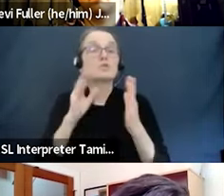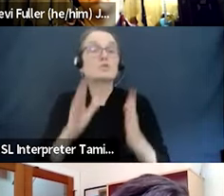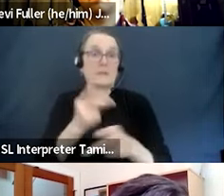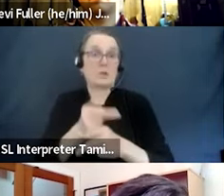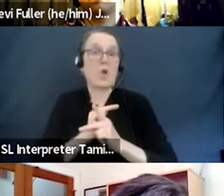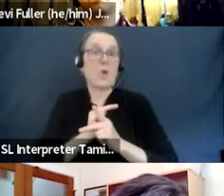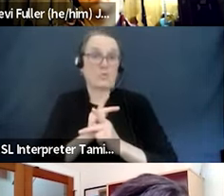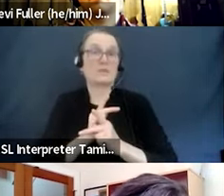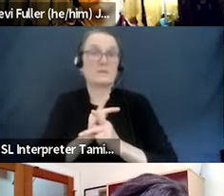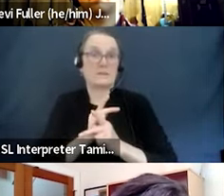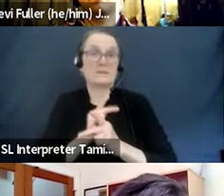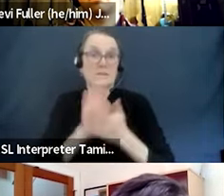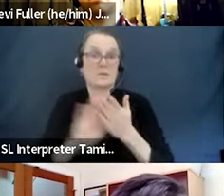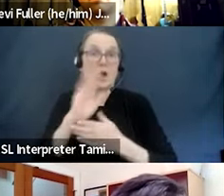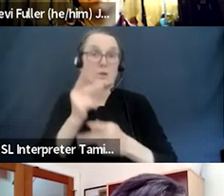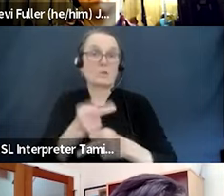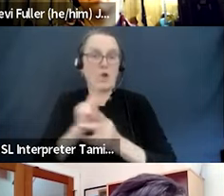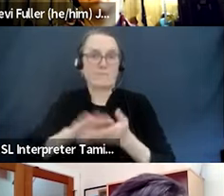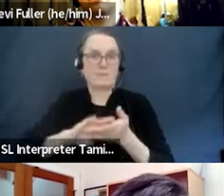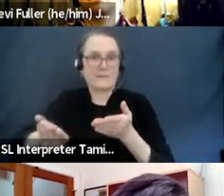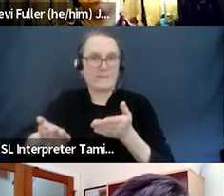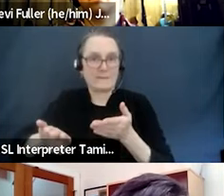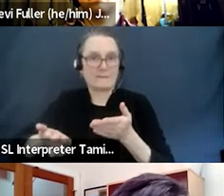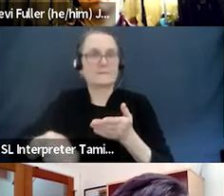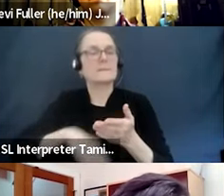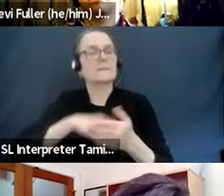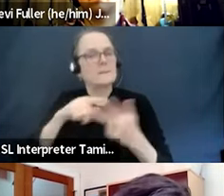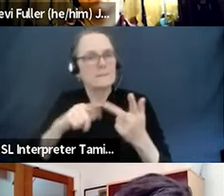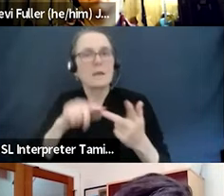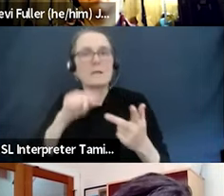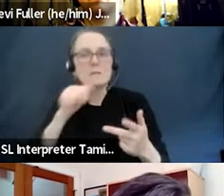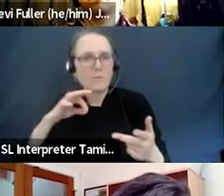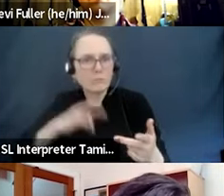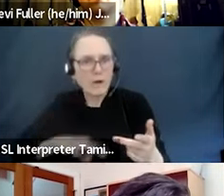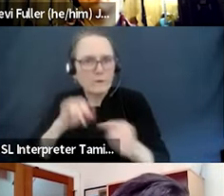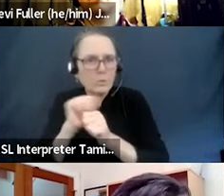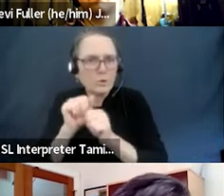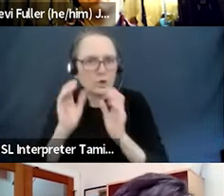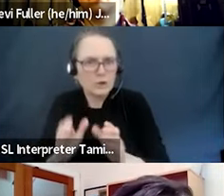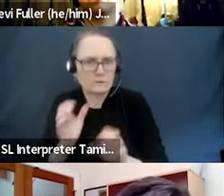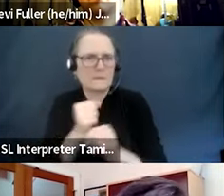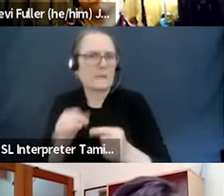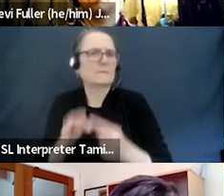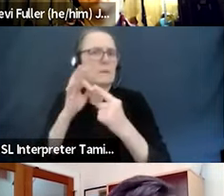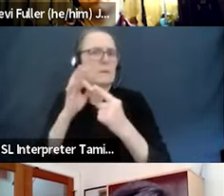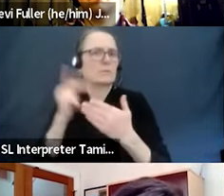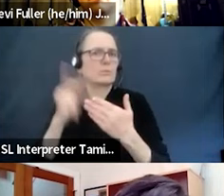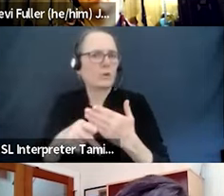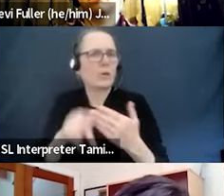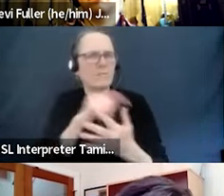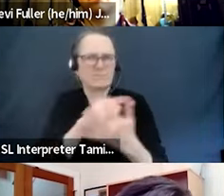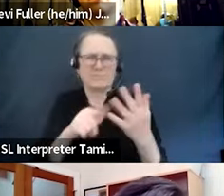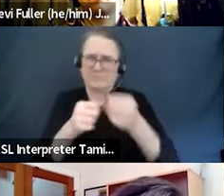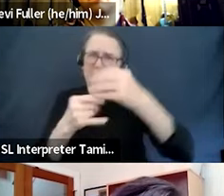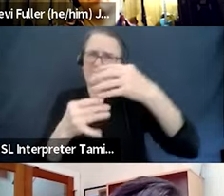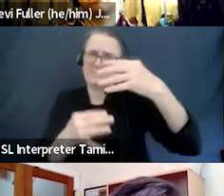for nonprofit arts and cultural workers, things that would really help individual workers. And there's so many things, like there's a long list,